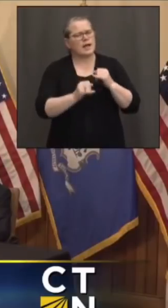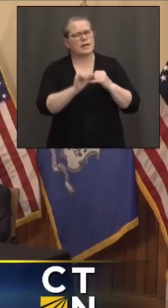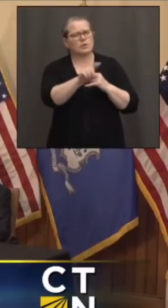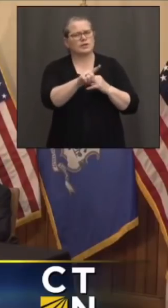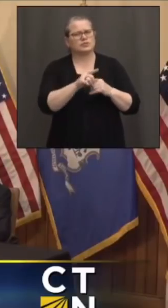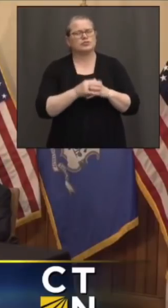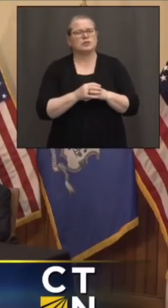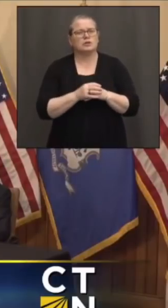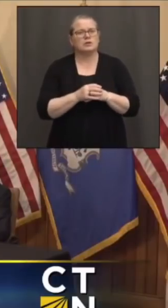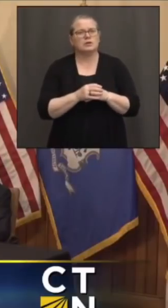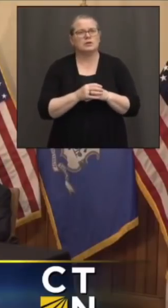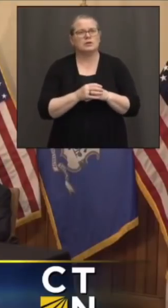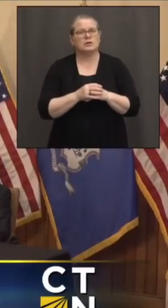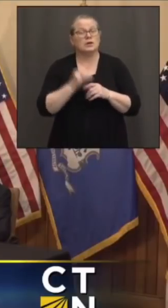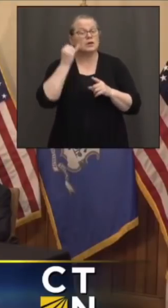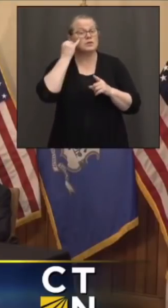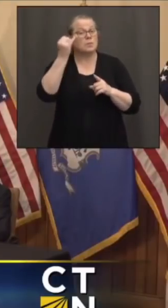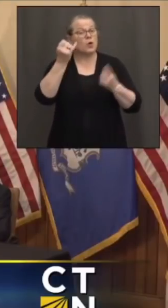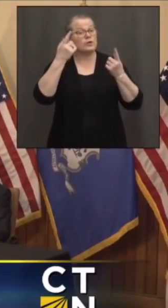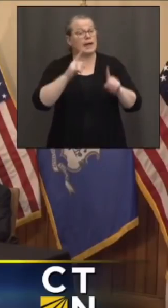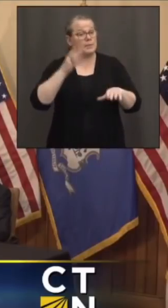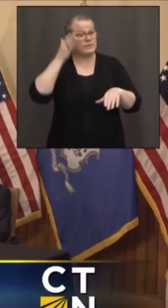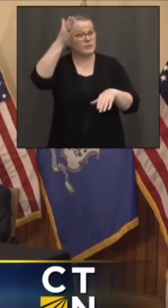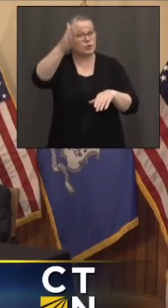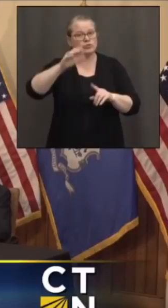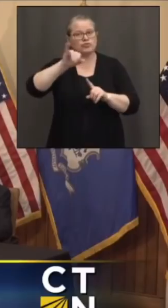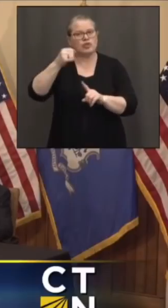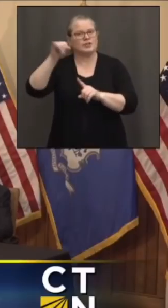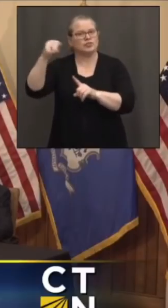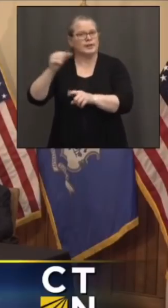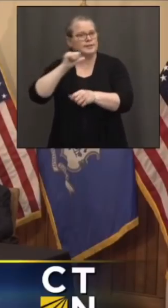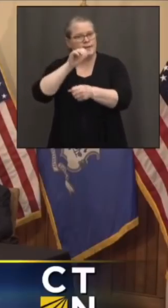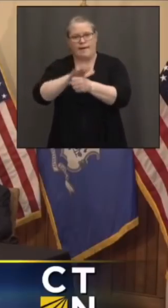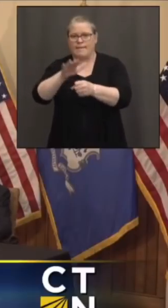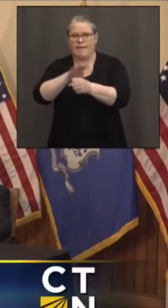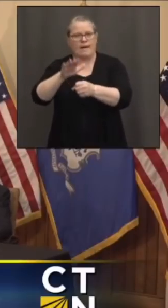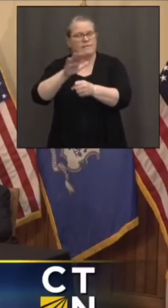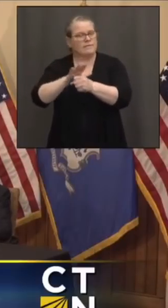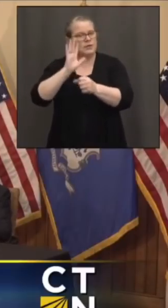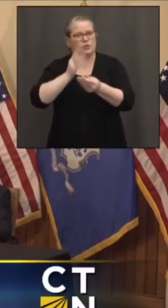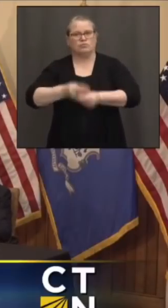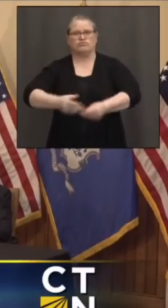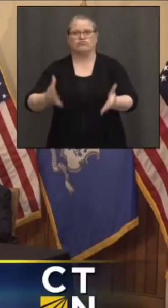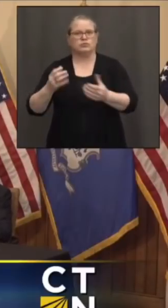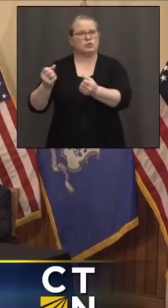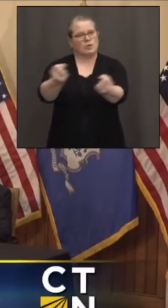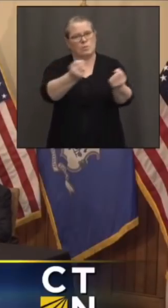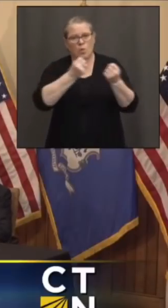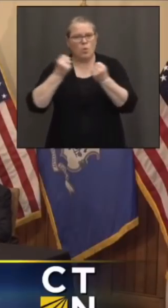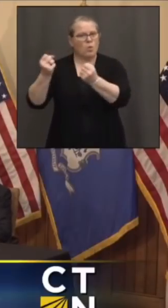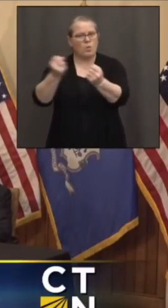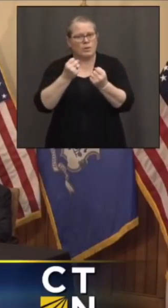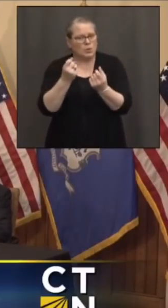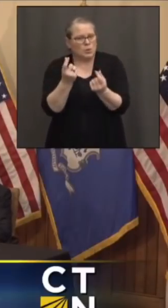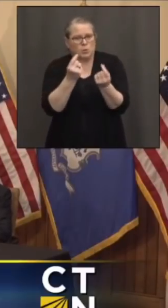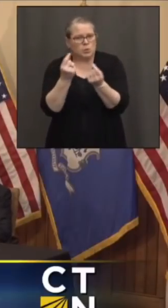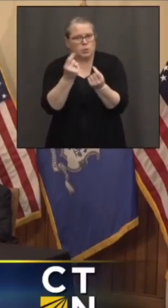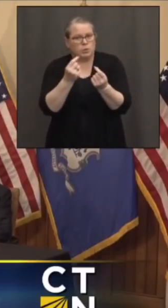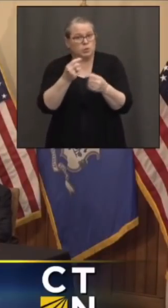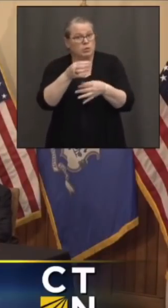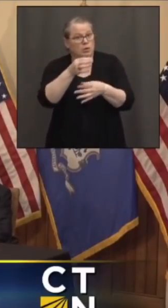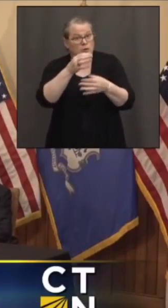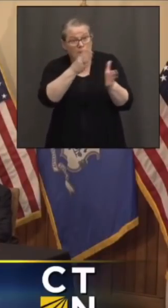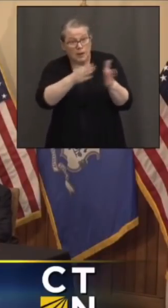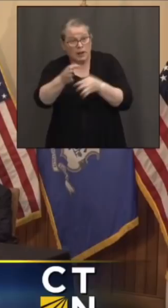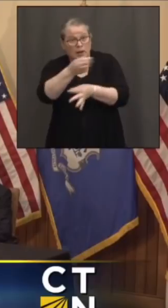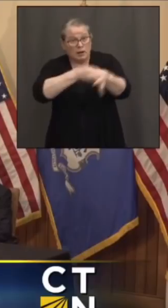in a future week there isn't enough Johnson & Johnson to distribute to these mobile vans? Is there kind of a contingency